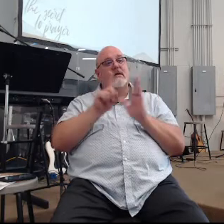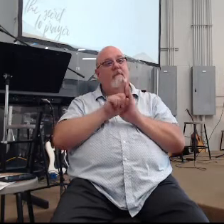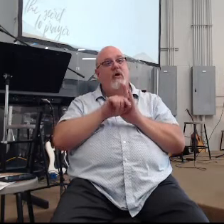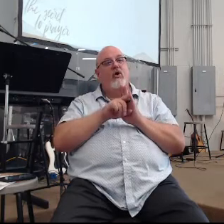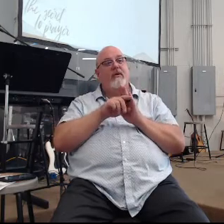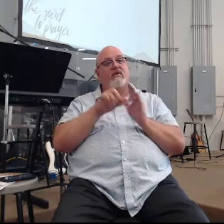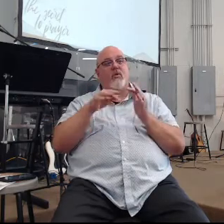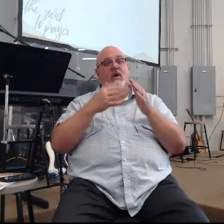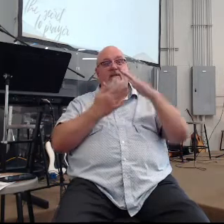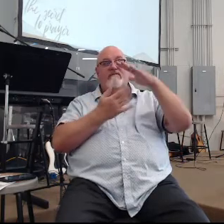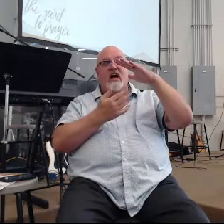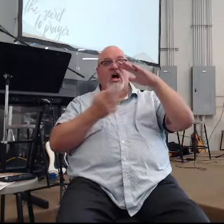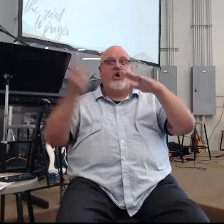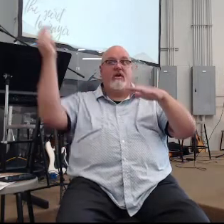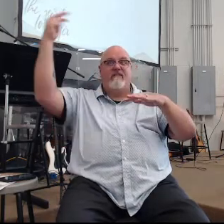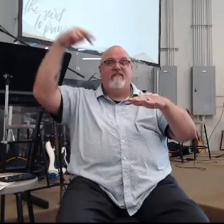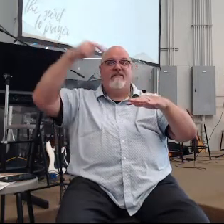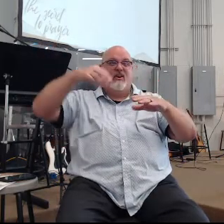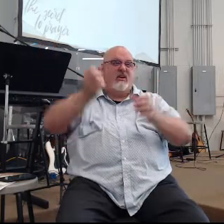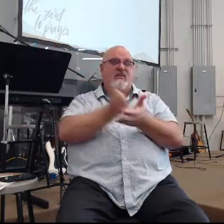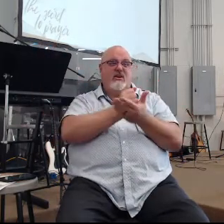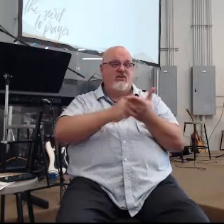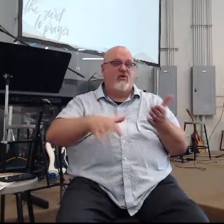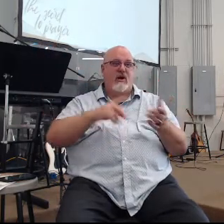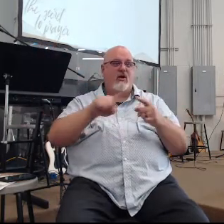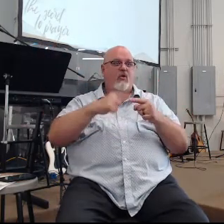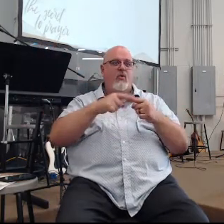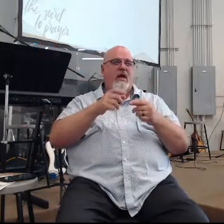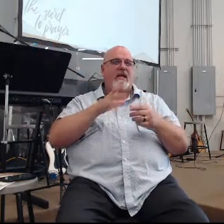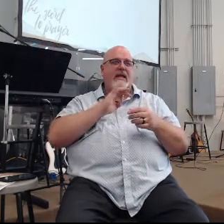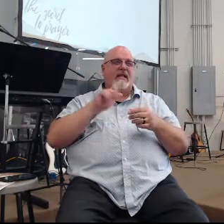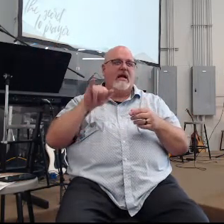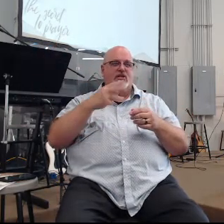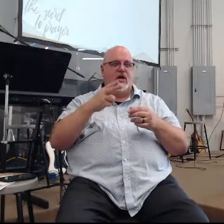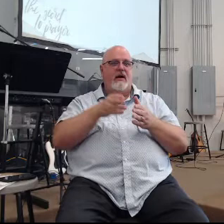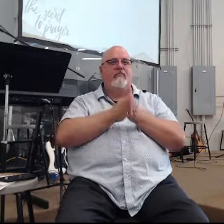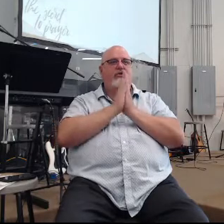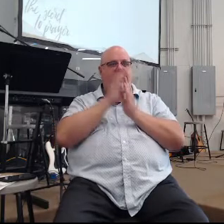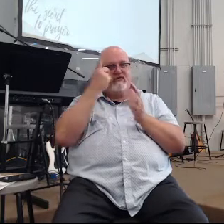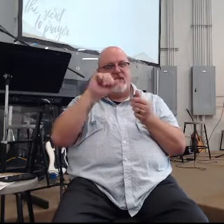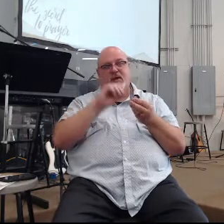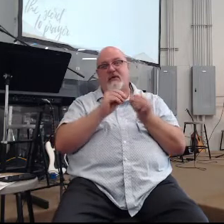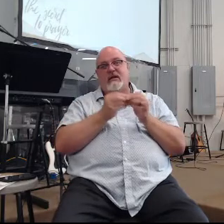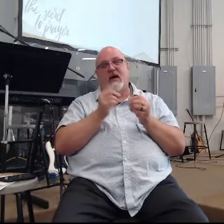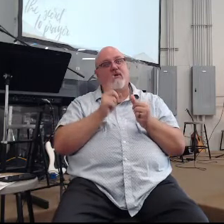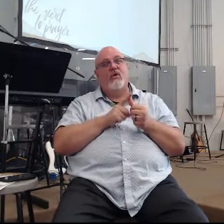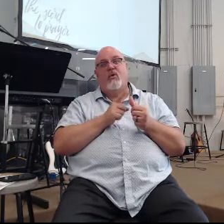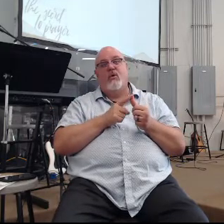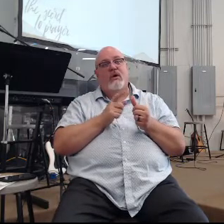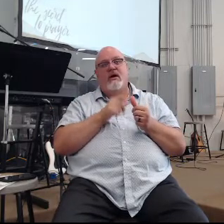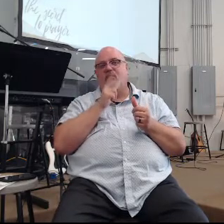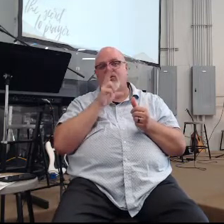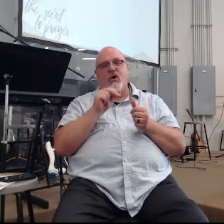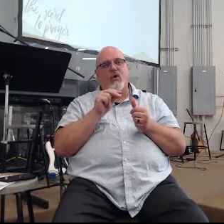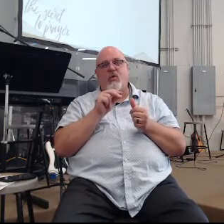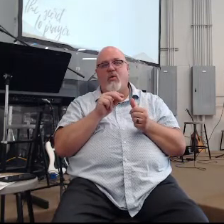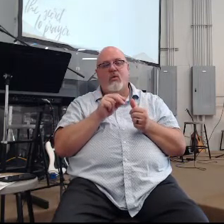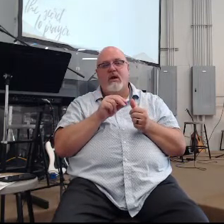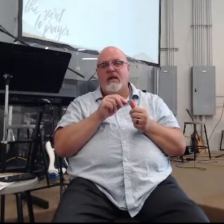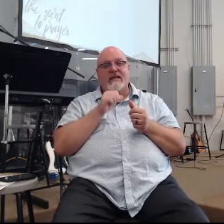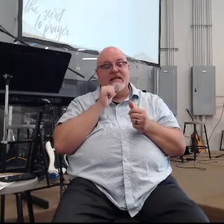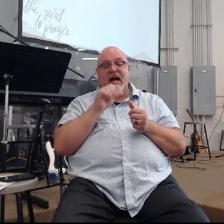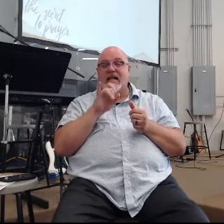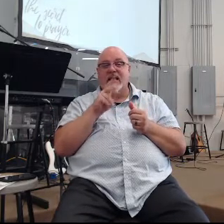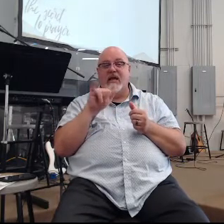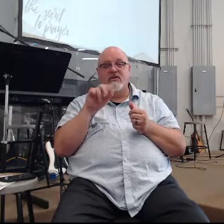fire falling down and destroying when he prays for it would be like this would be his number one thing it was not Elijah's number one moment with